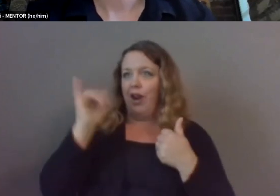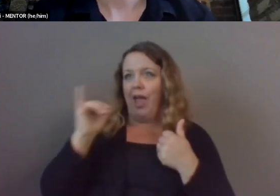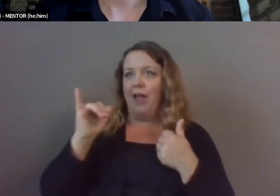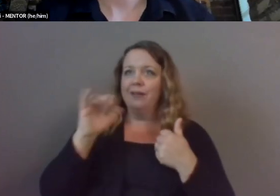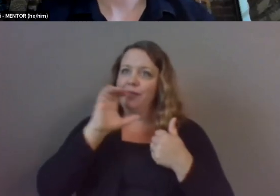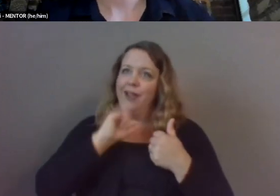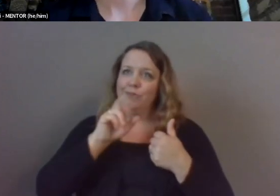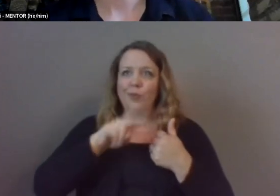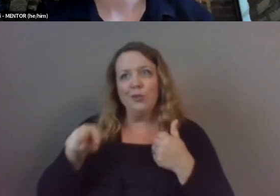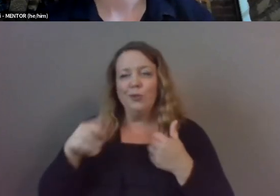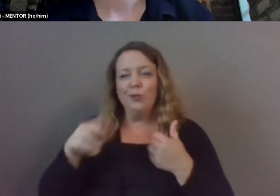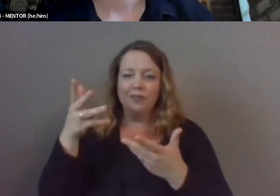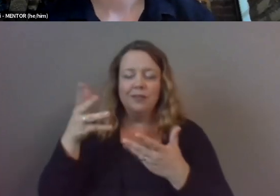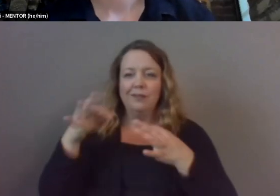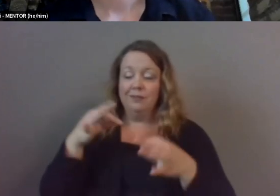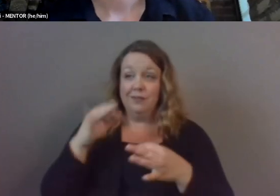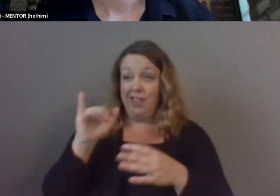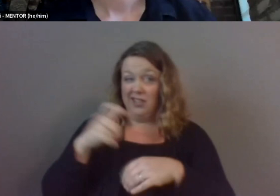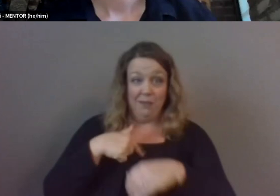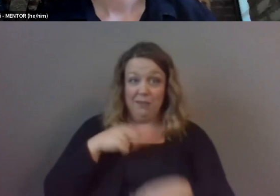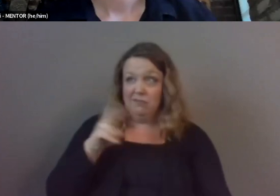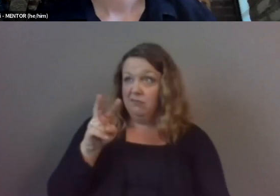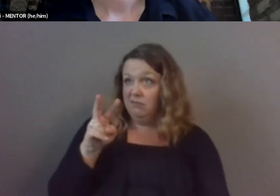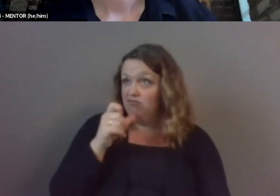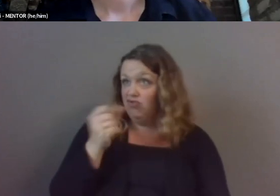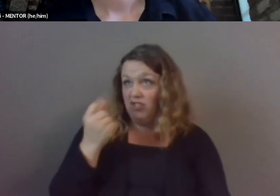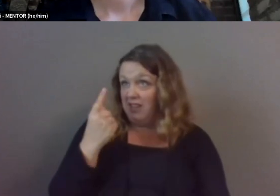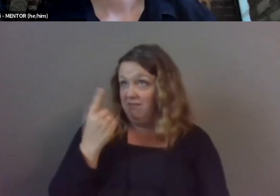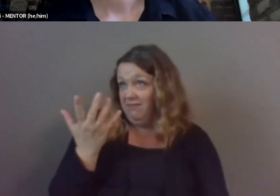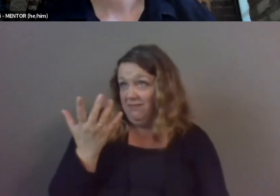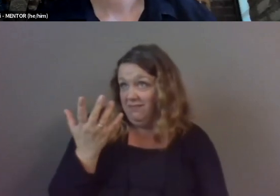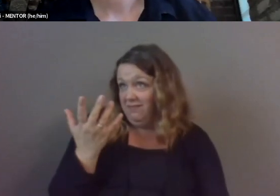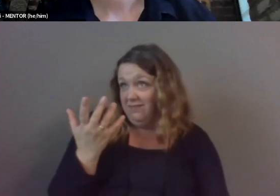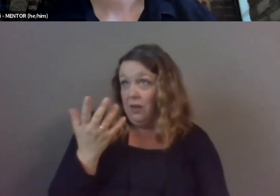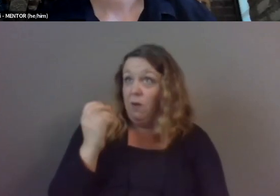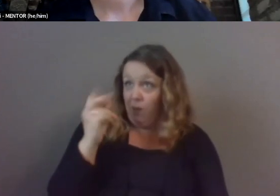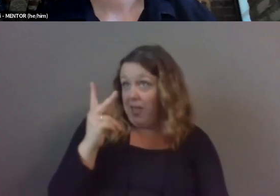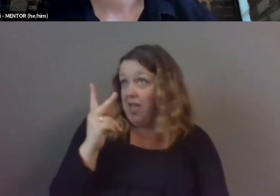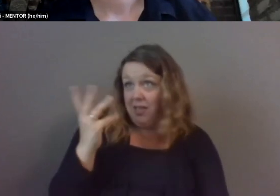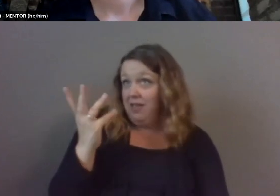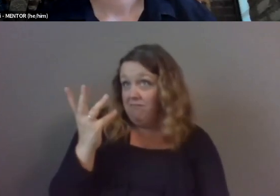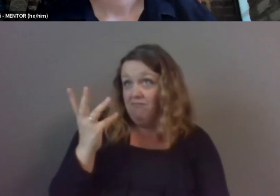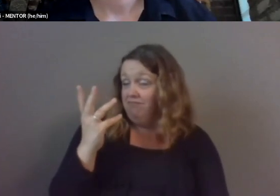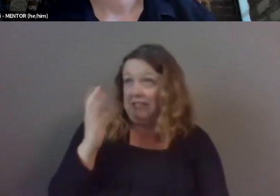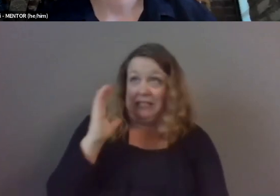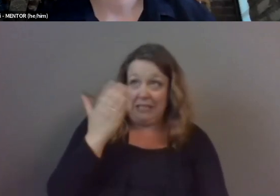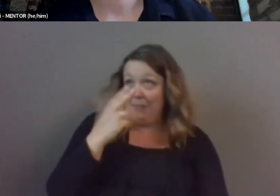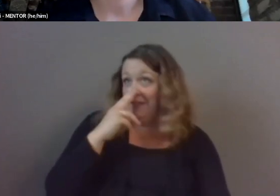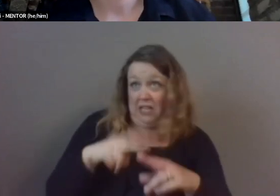and i i really didn't understand it that well i just thought i was like okay well i mean this seems fun and